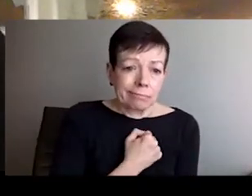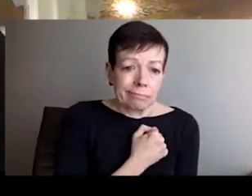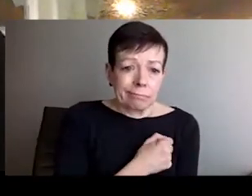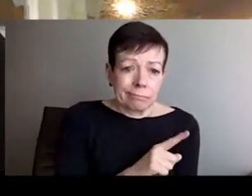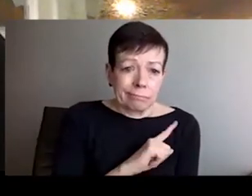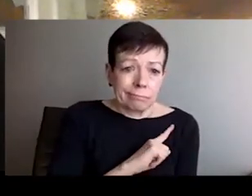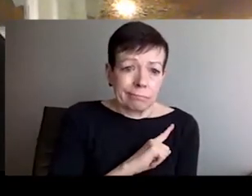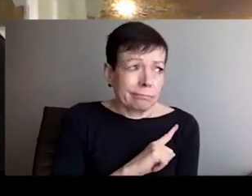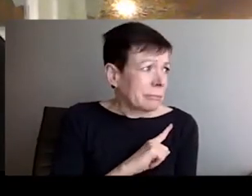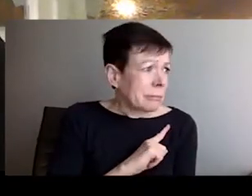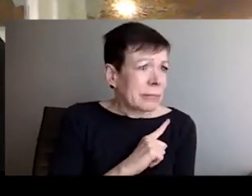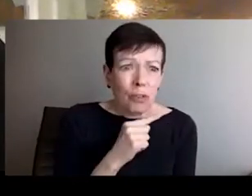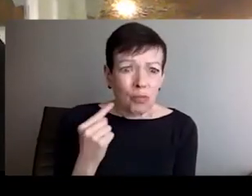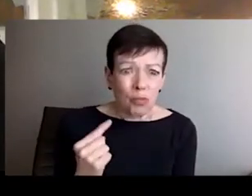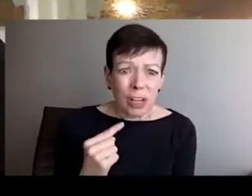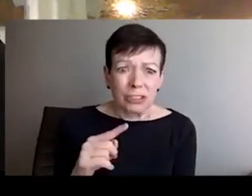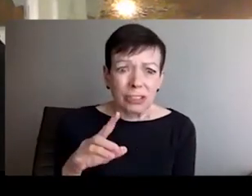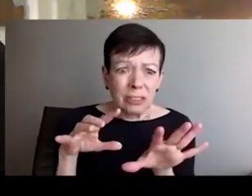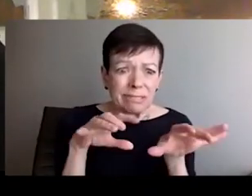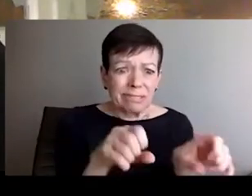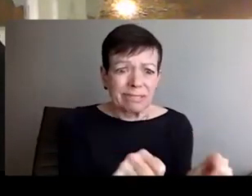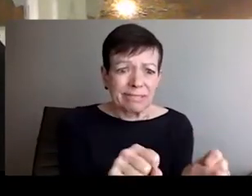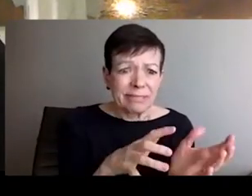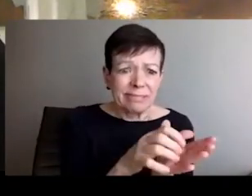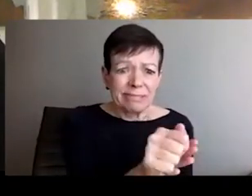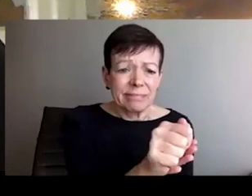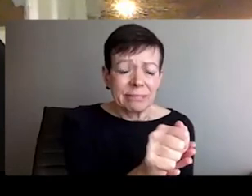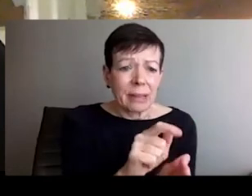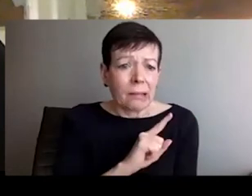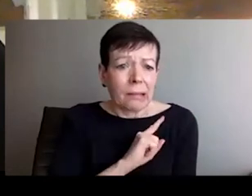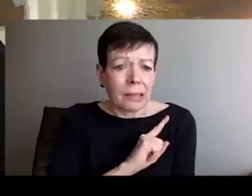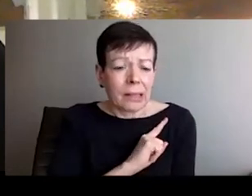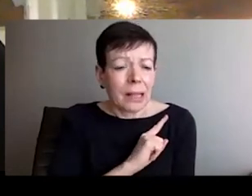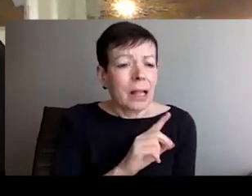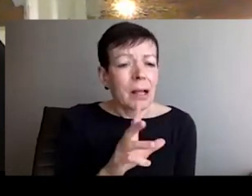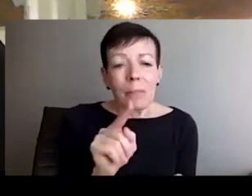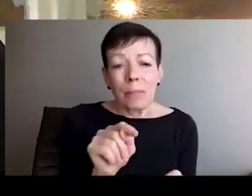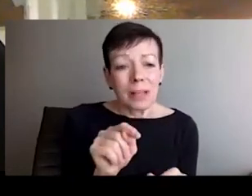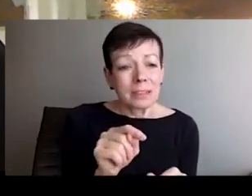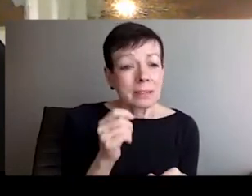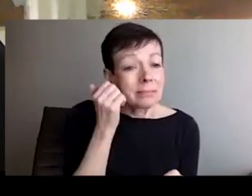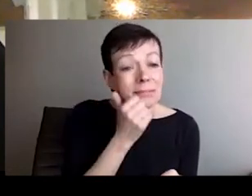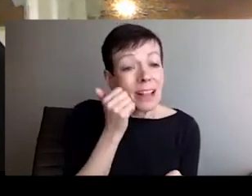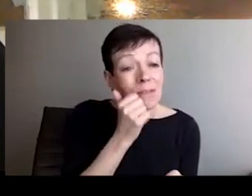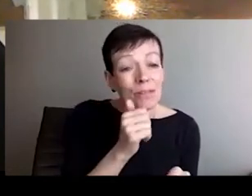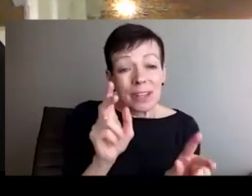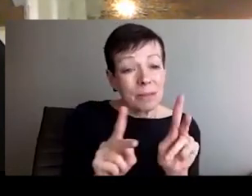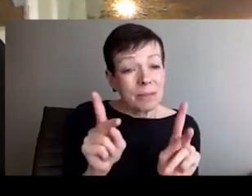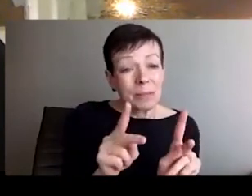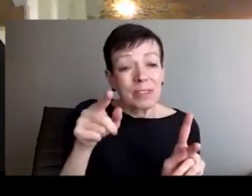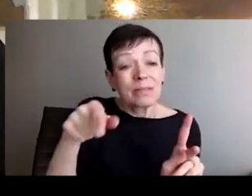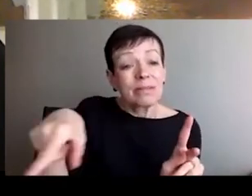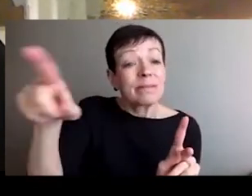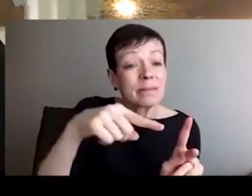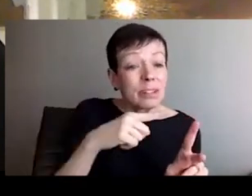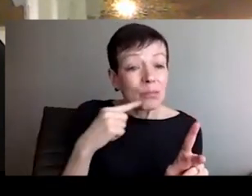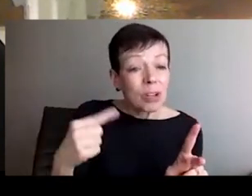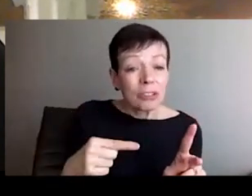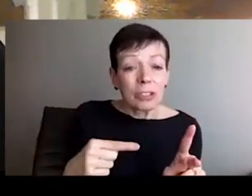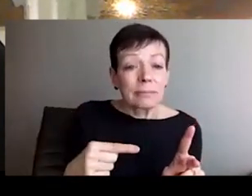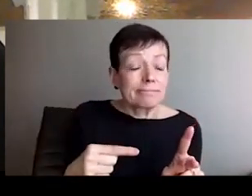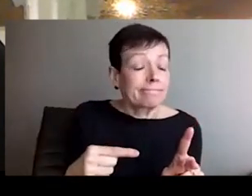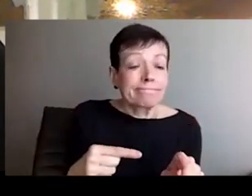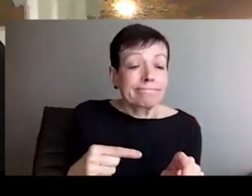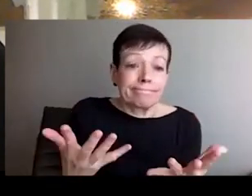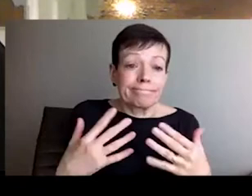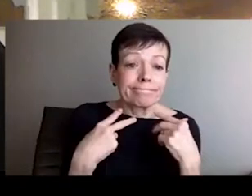basically, the dialogue, which exists, it's circulating